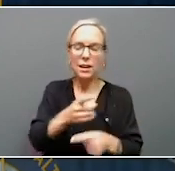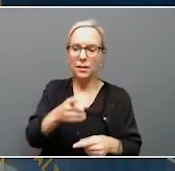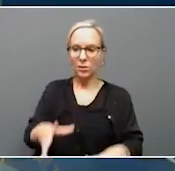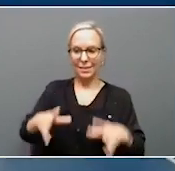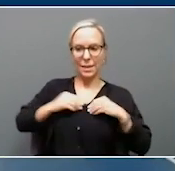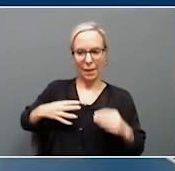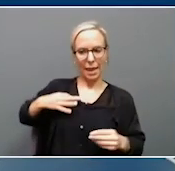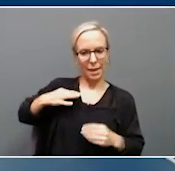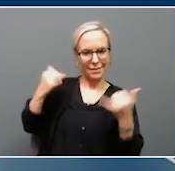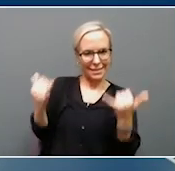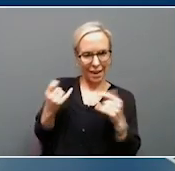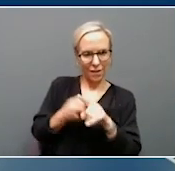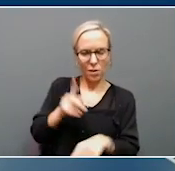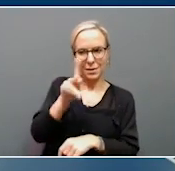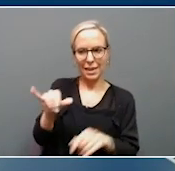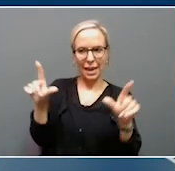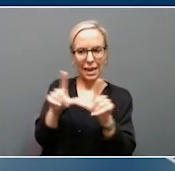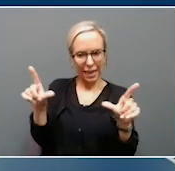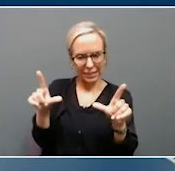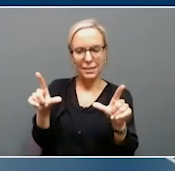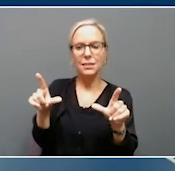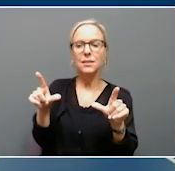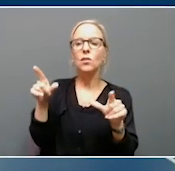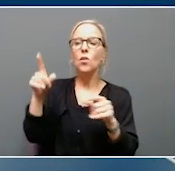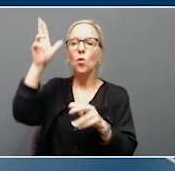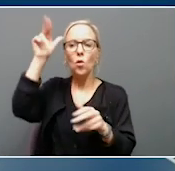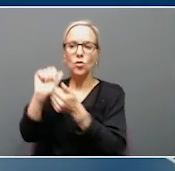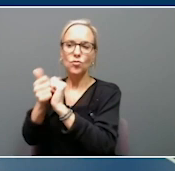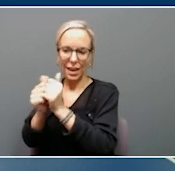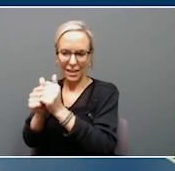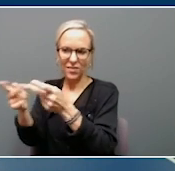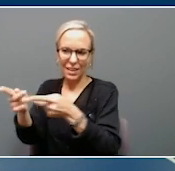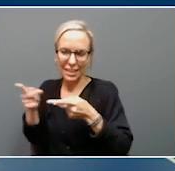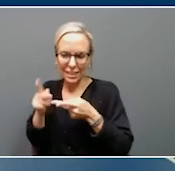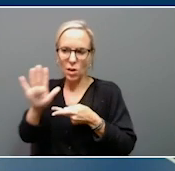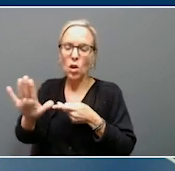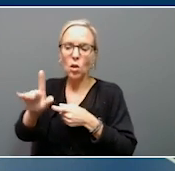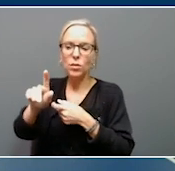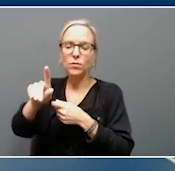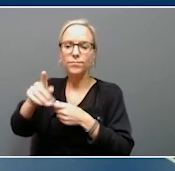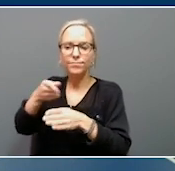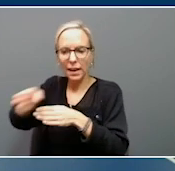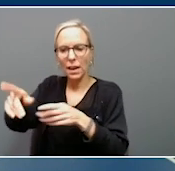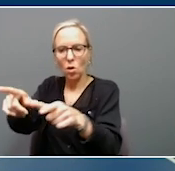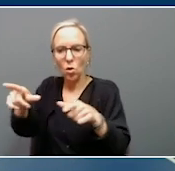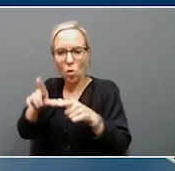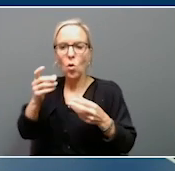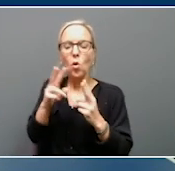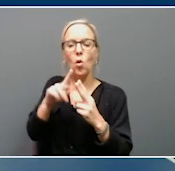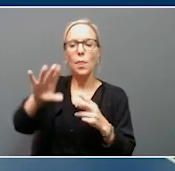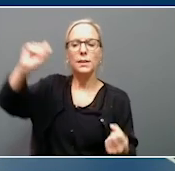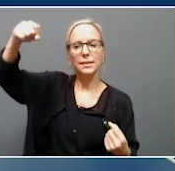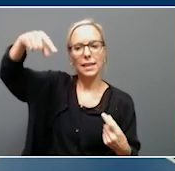from Kentucky's licensed horse racing facilities for retail sportsbooks at their main locations or licensed satellite locations. The